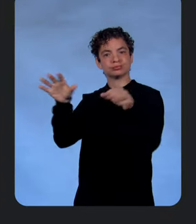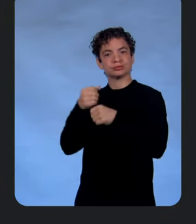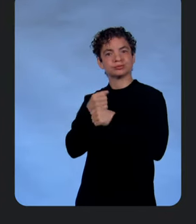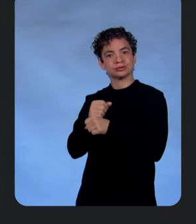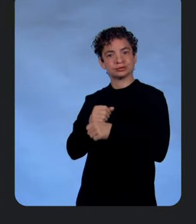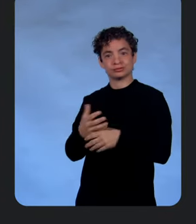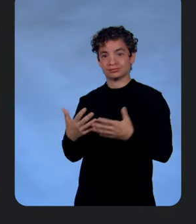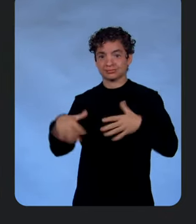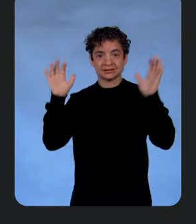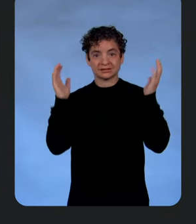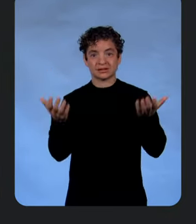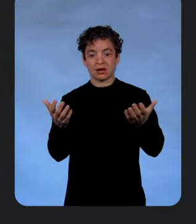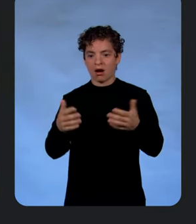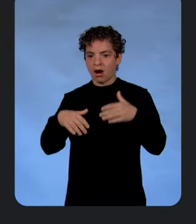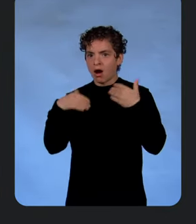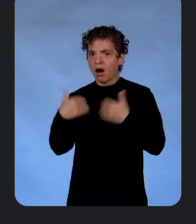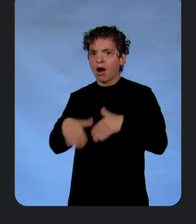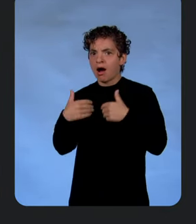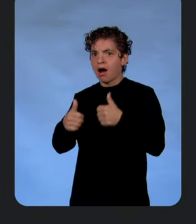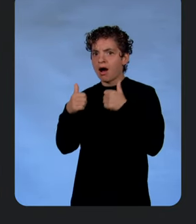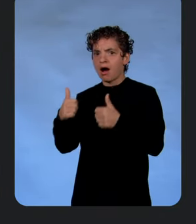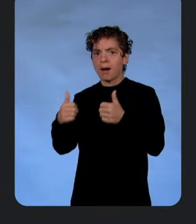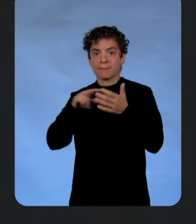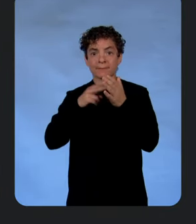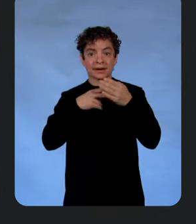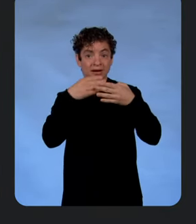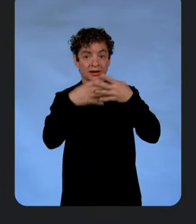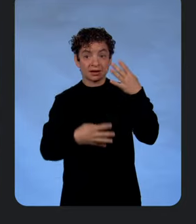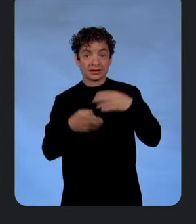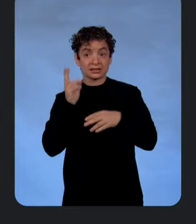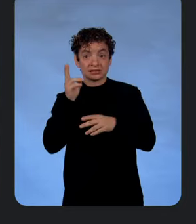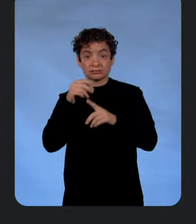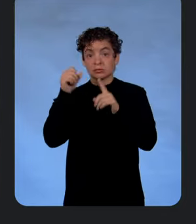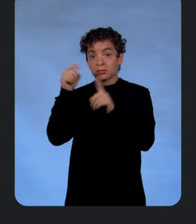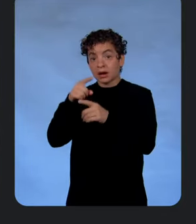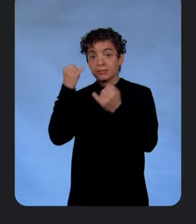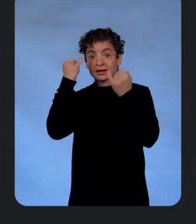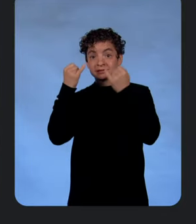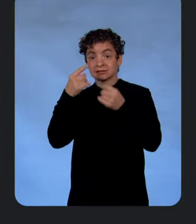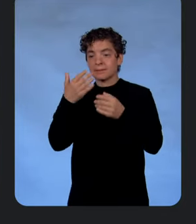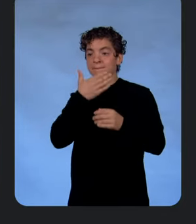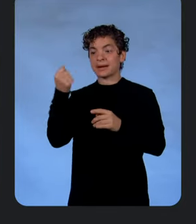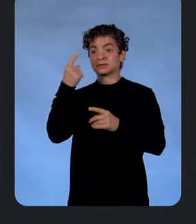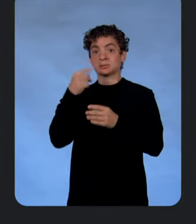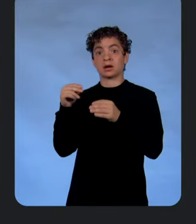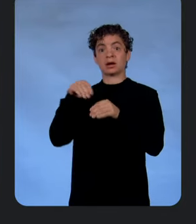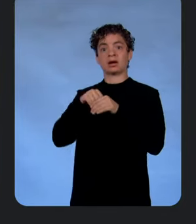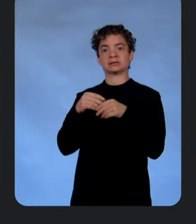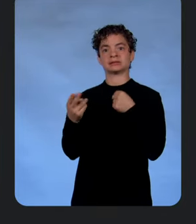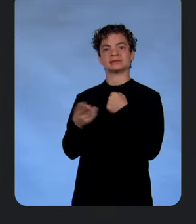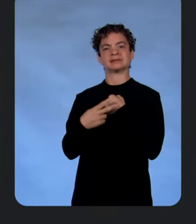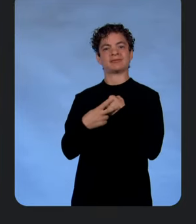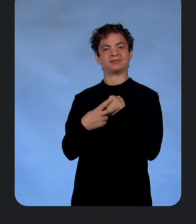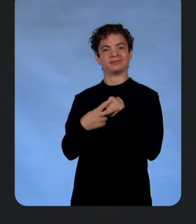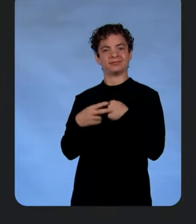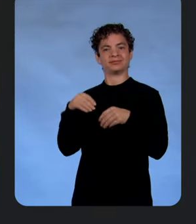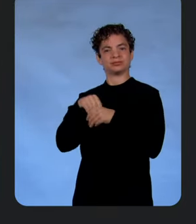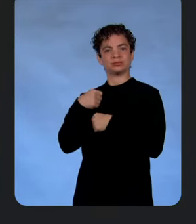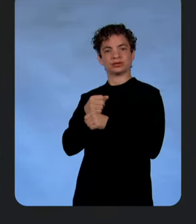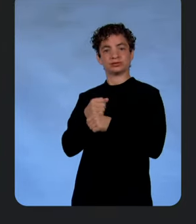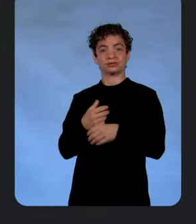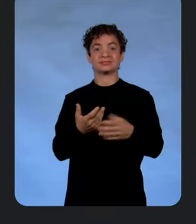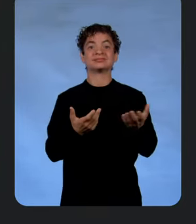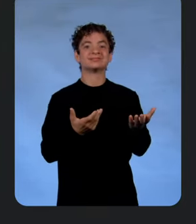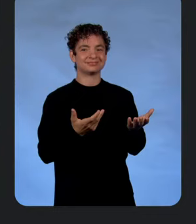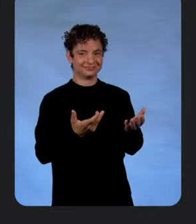Great. So we have a history of all the prompt ideas and the best one is safely in production. Nice. So AI acts like this